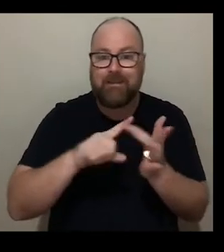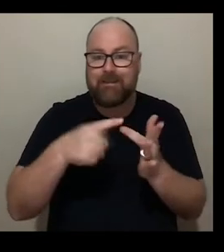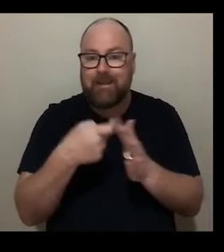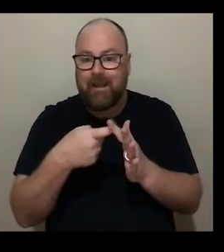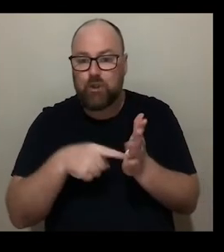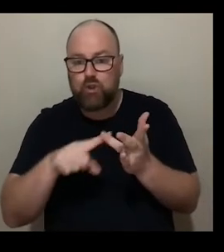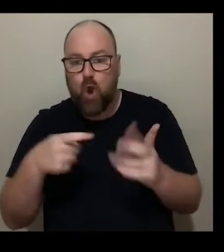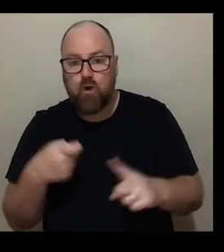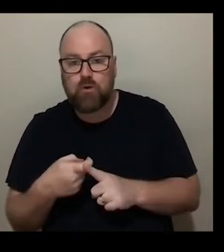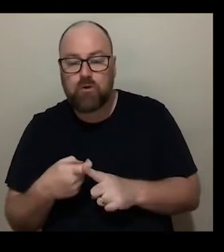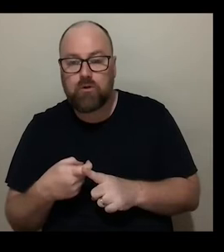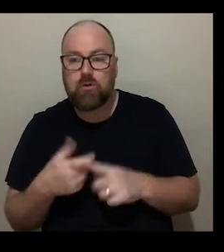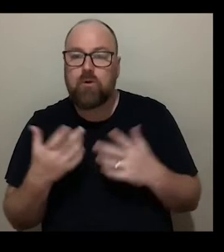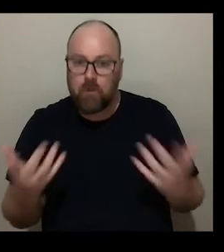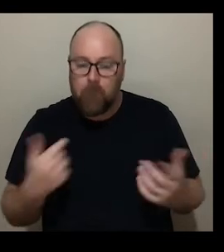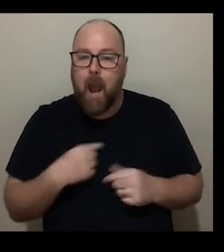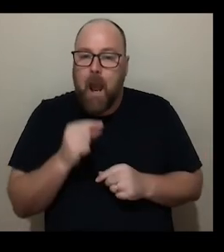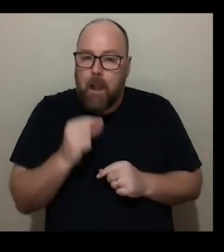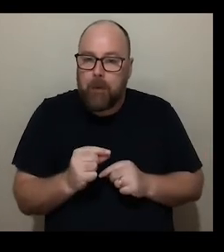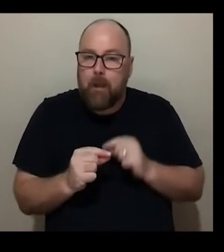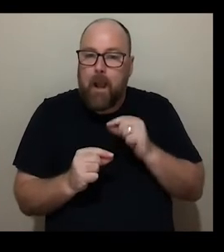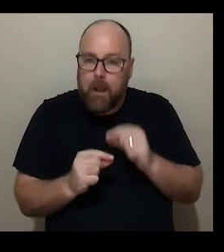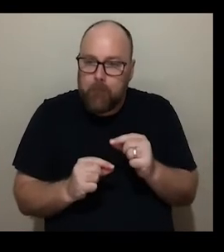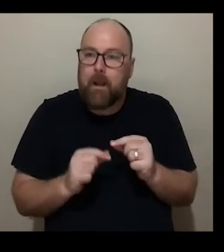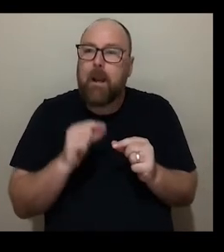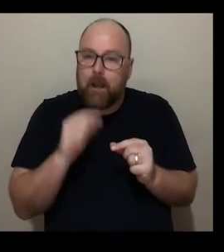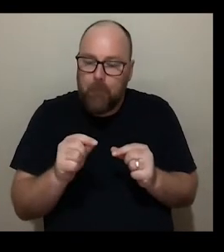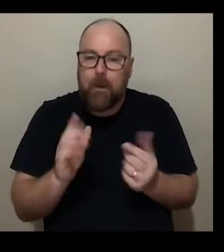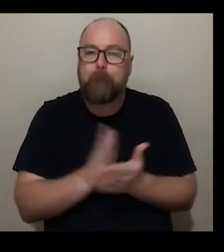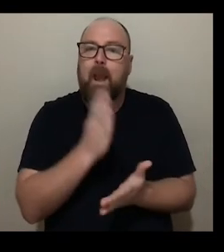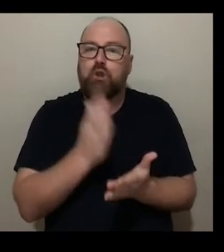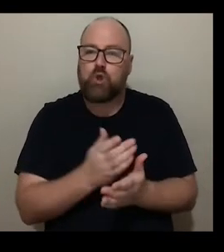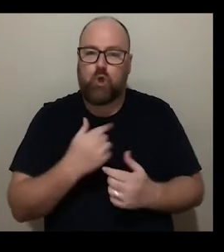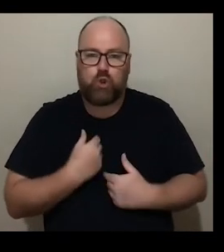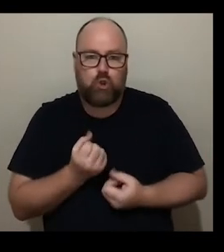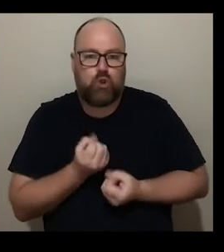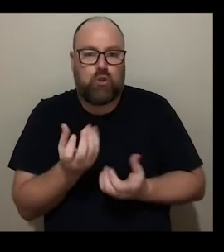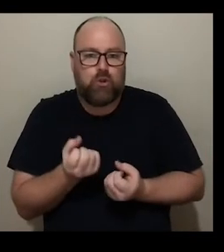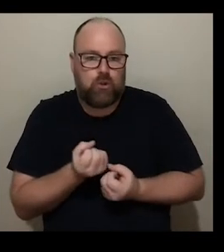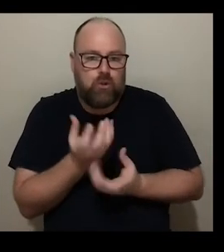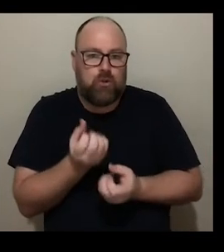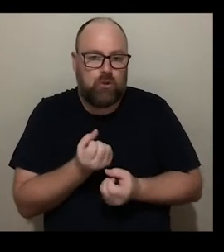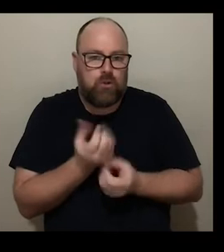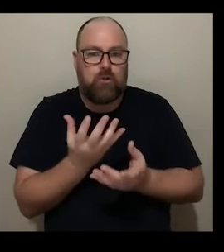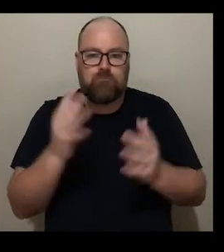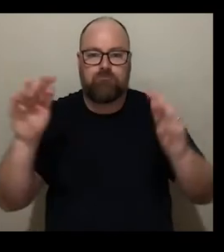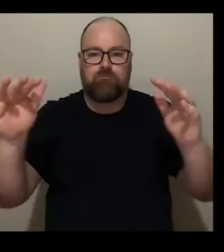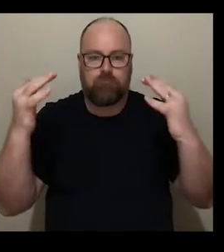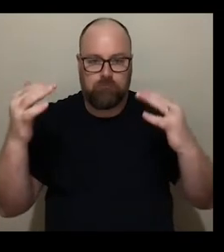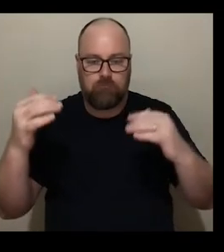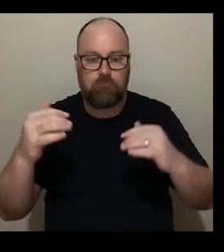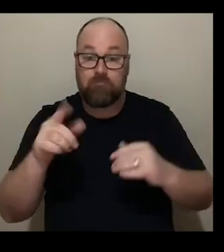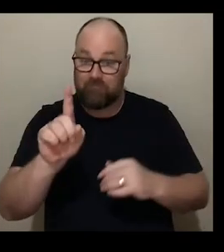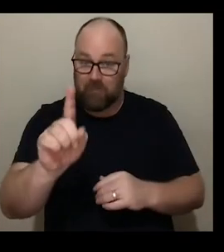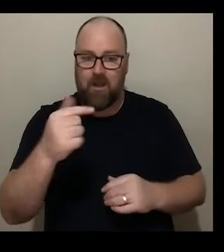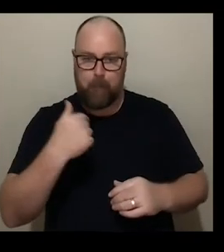want but to gradually bit by bit make sure that your voice is there because what I began to find as my career